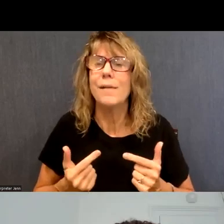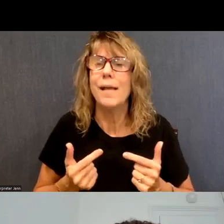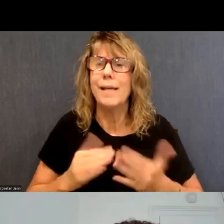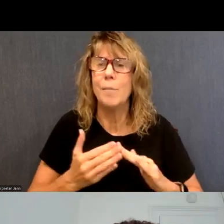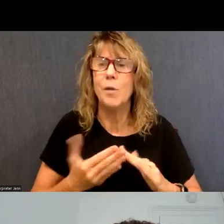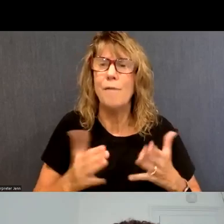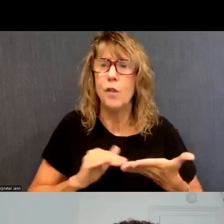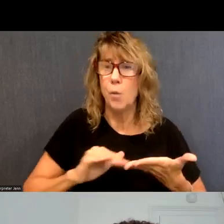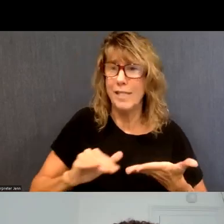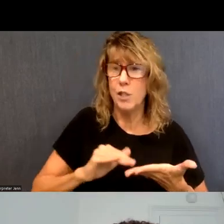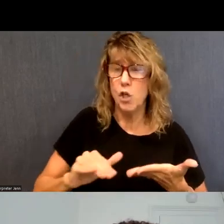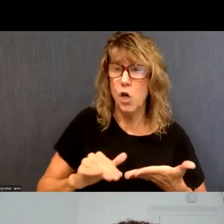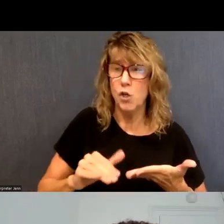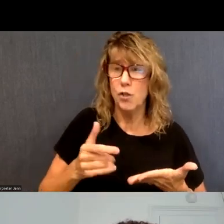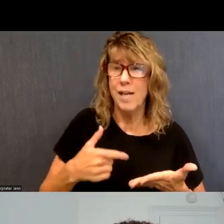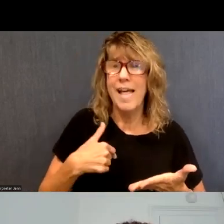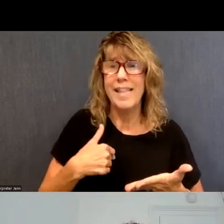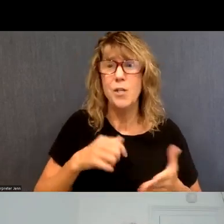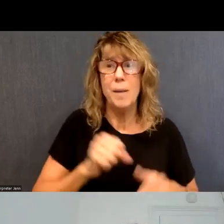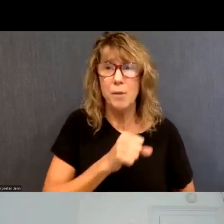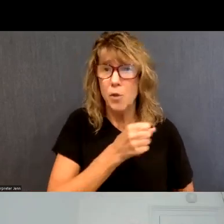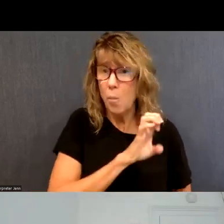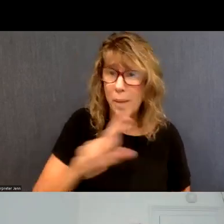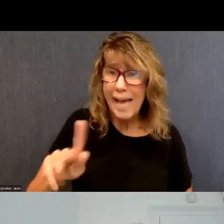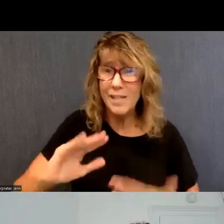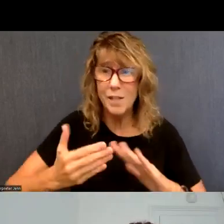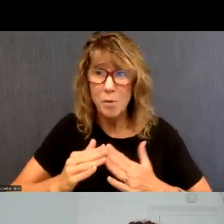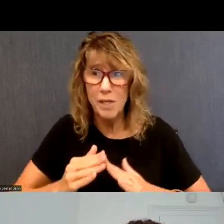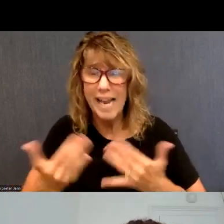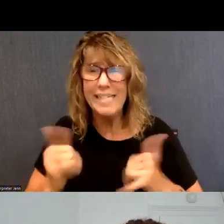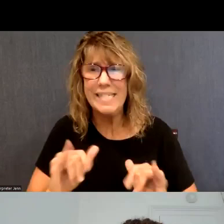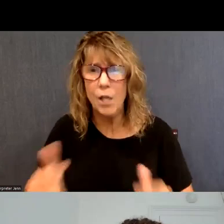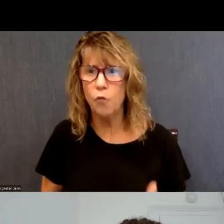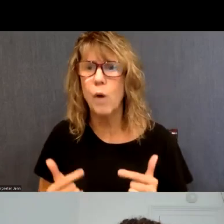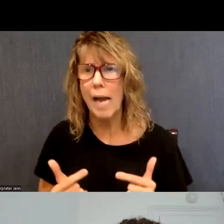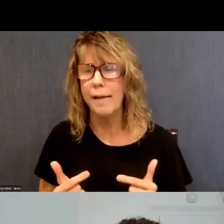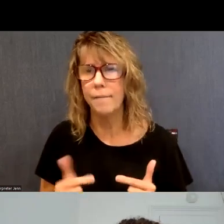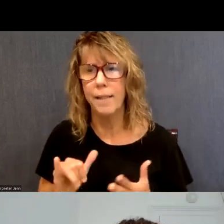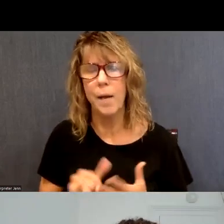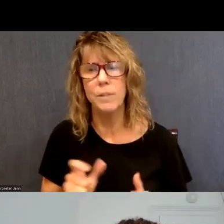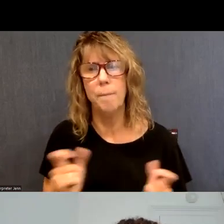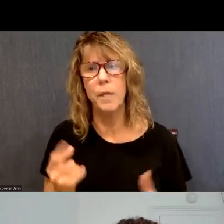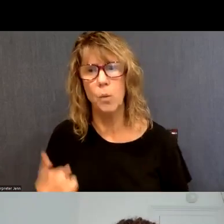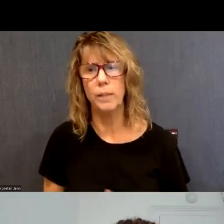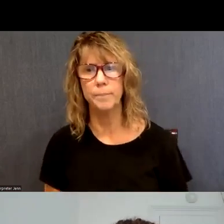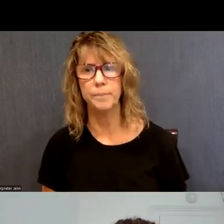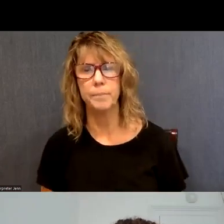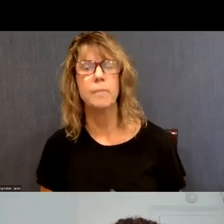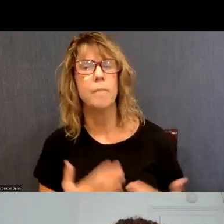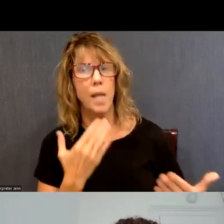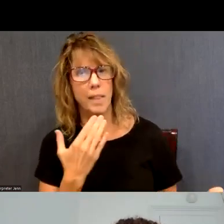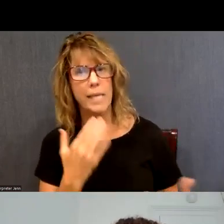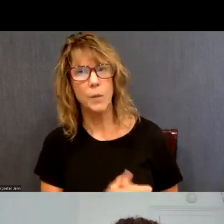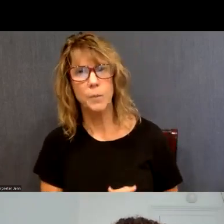was probably one of the most challenging for us. That's fantastic. Thank you. I, I think one of the, one of the most